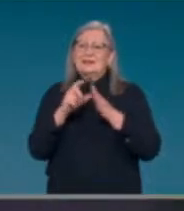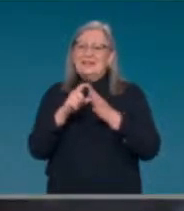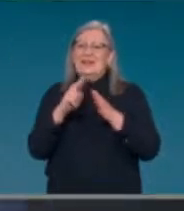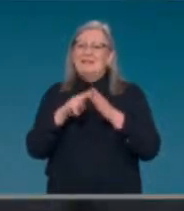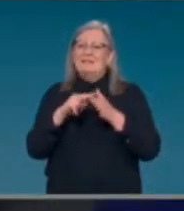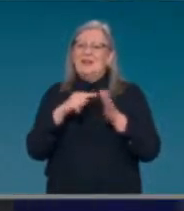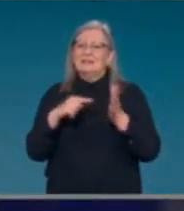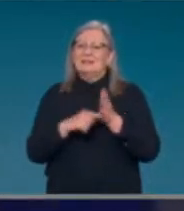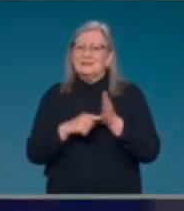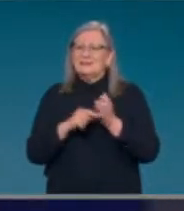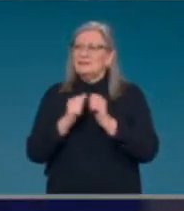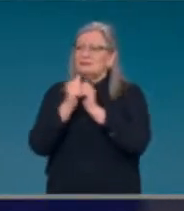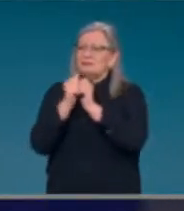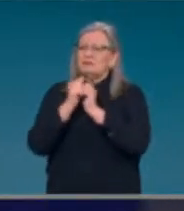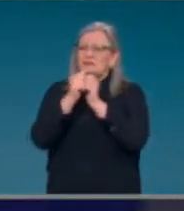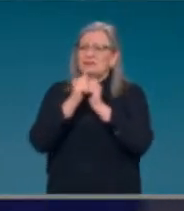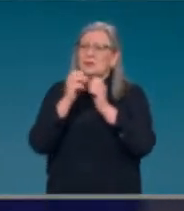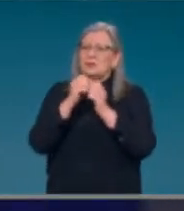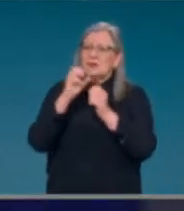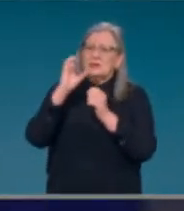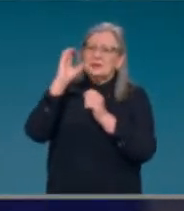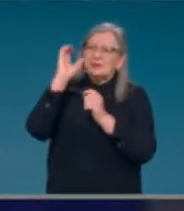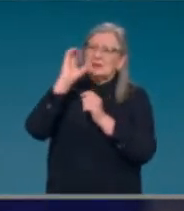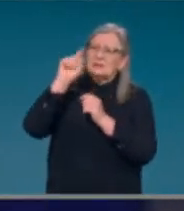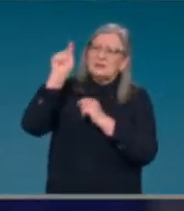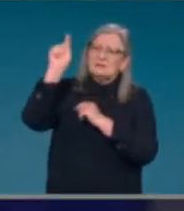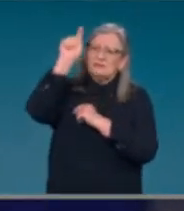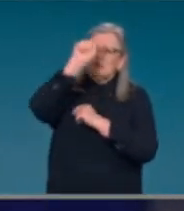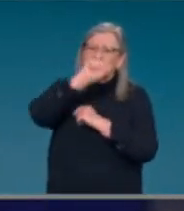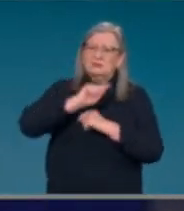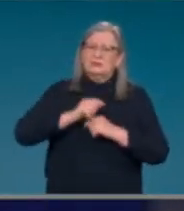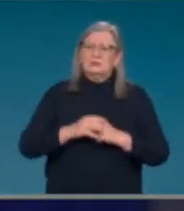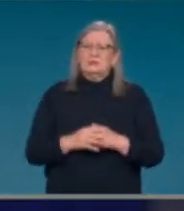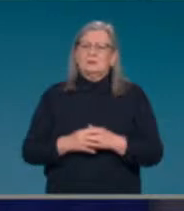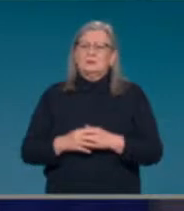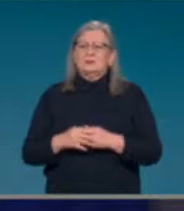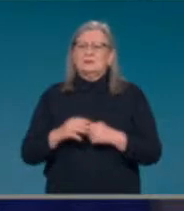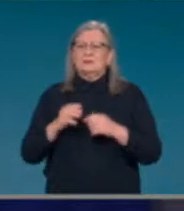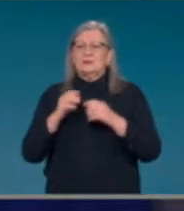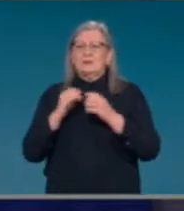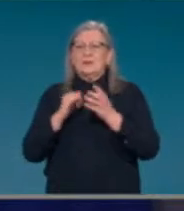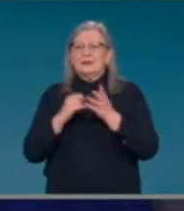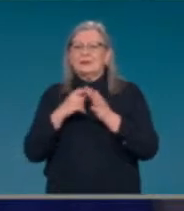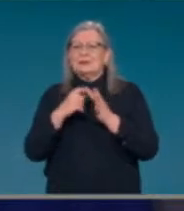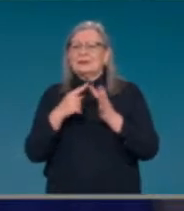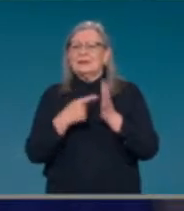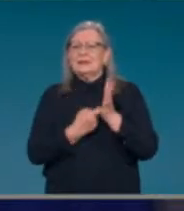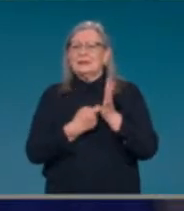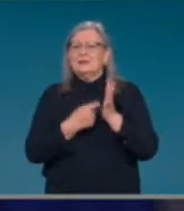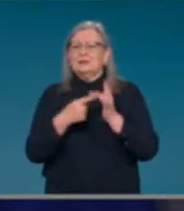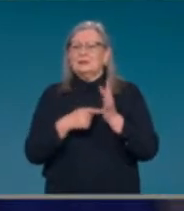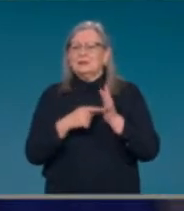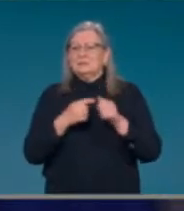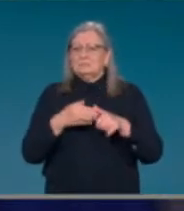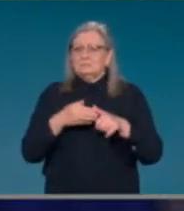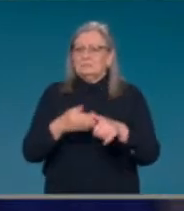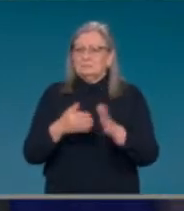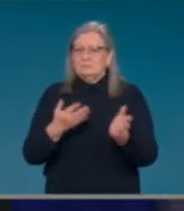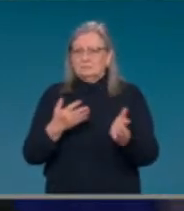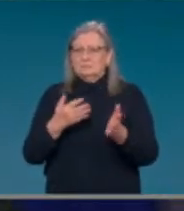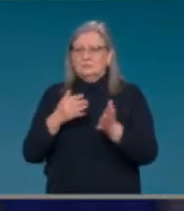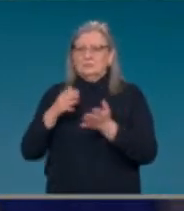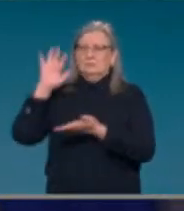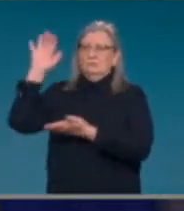Minister, it's not just the supply, although obviously the supply is central, we're also very actively involved technically in helping those countries